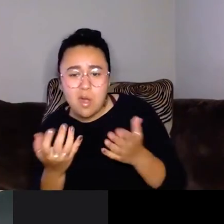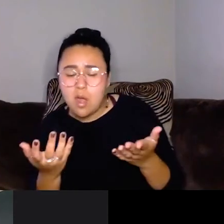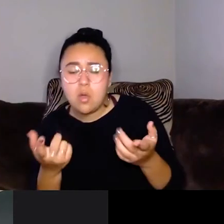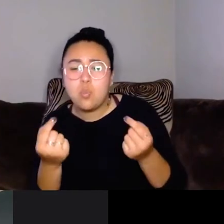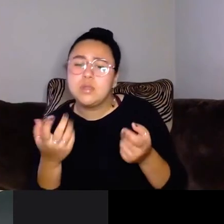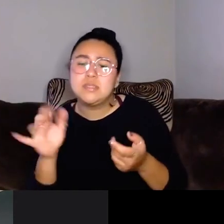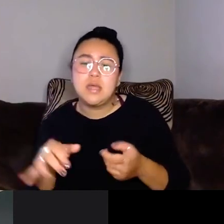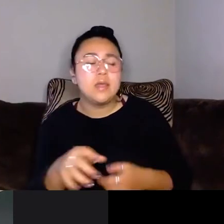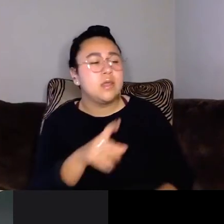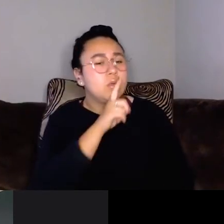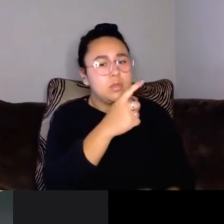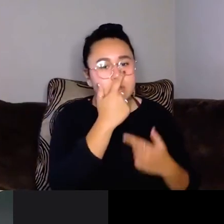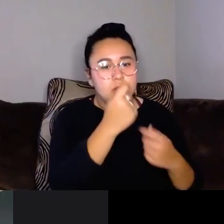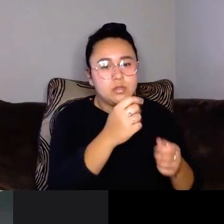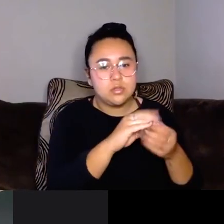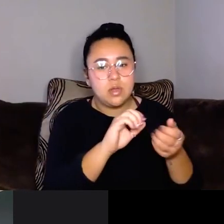in the whole thing.